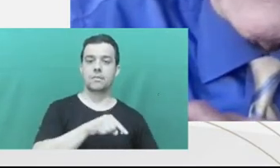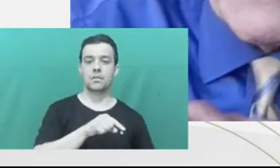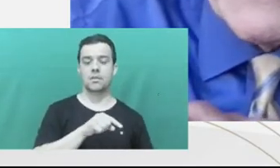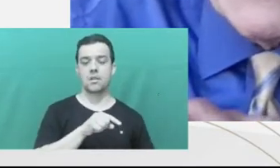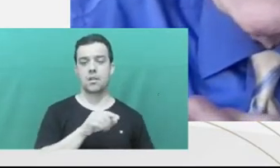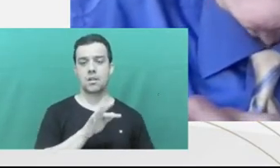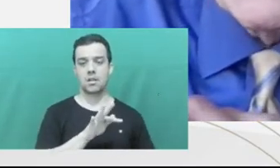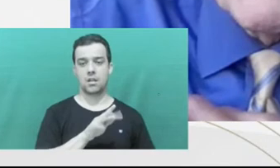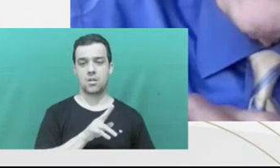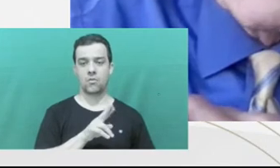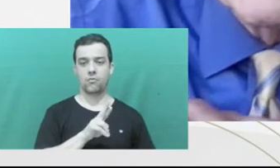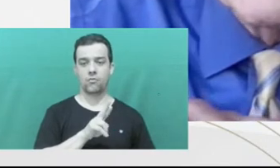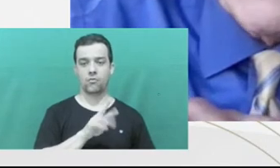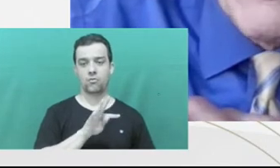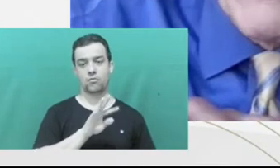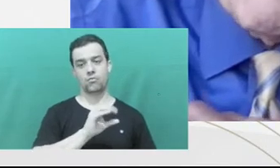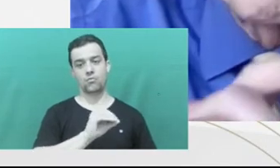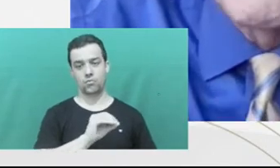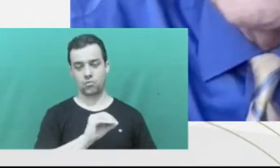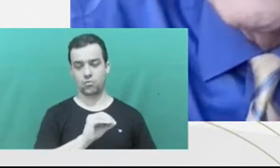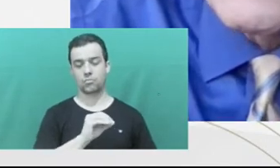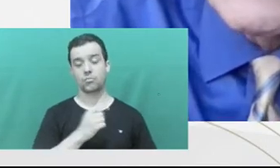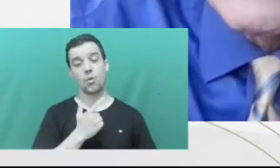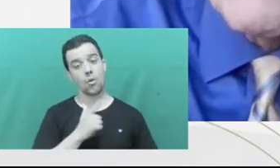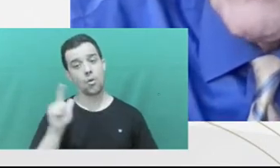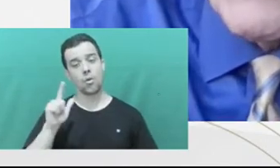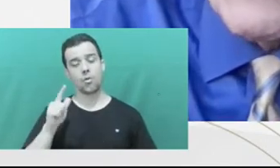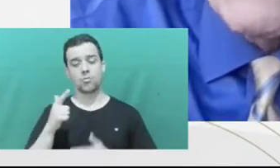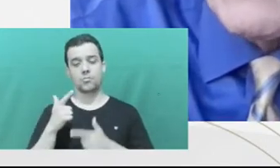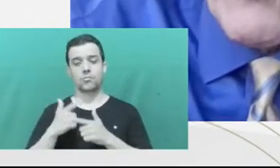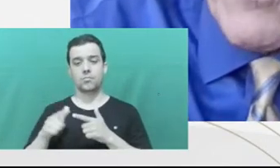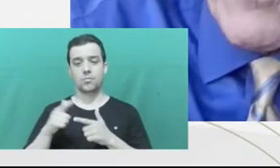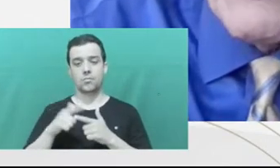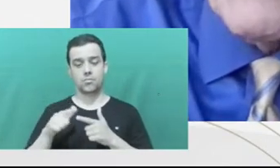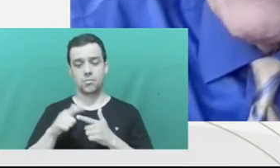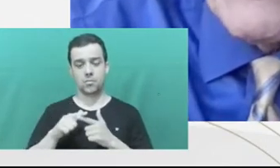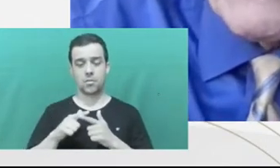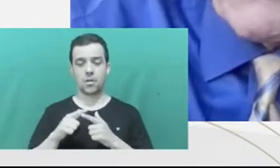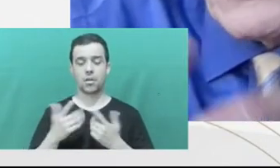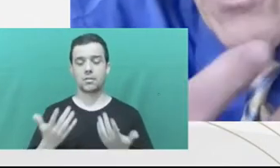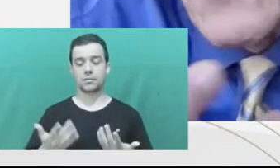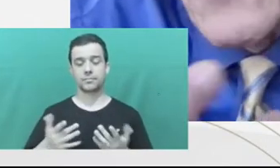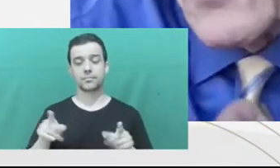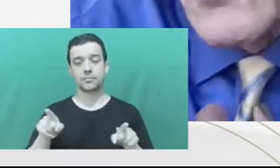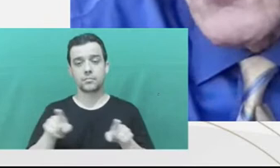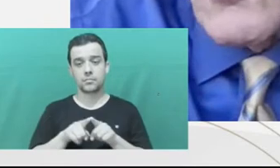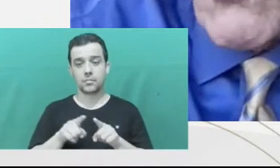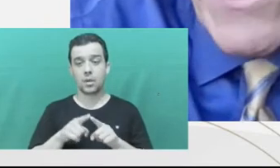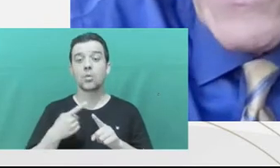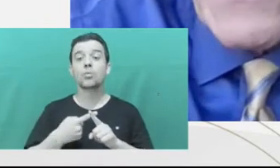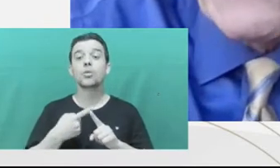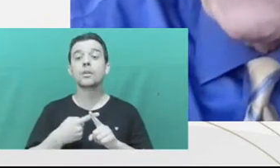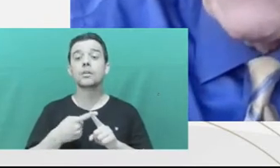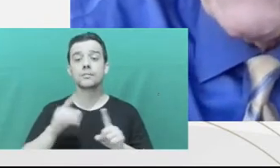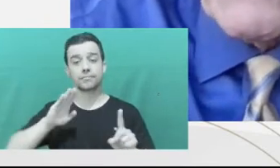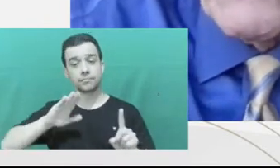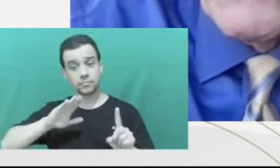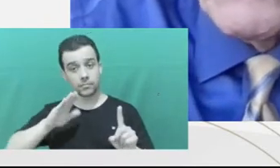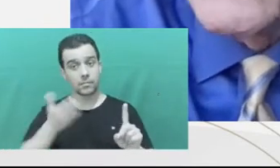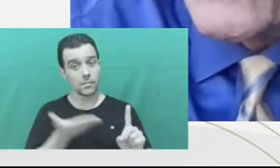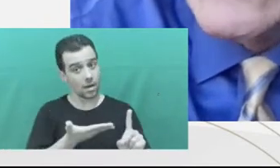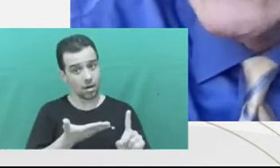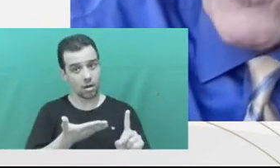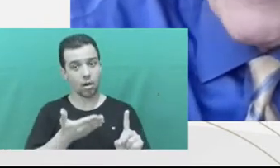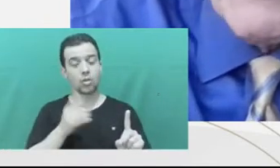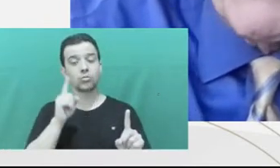plea bargaining is that defendants are punished for going to trial. There's a constitutional right to